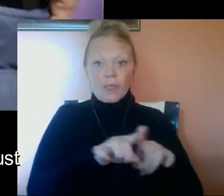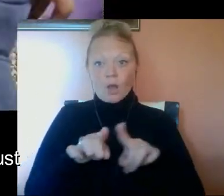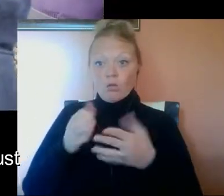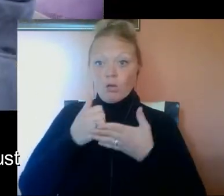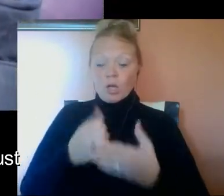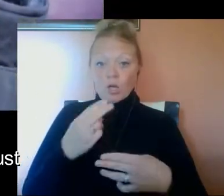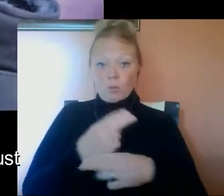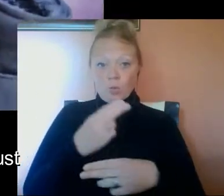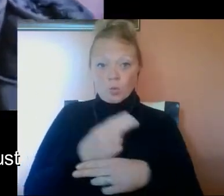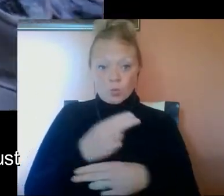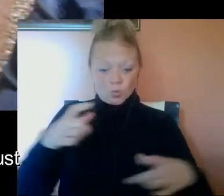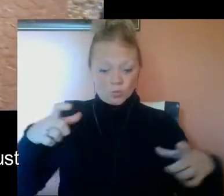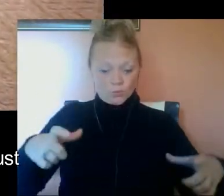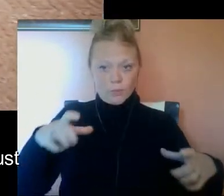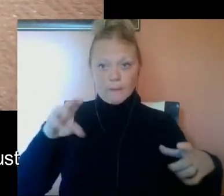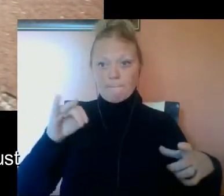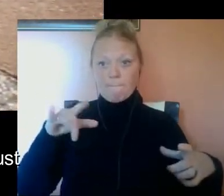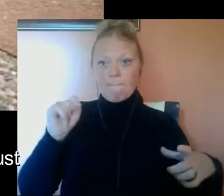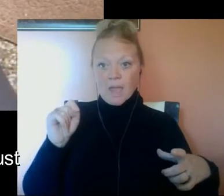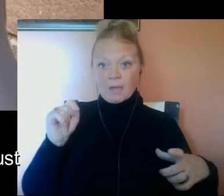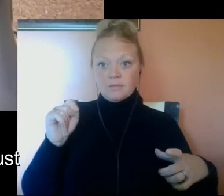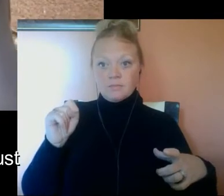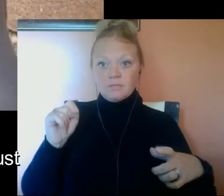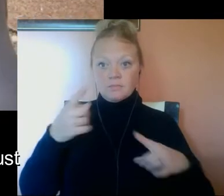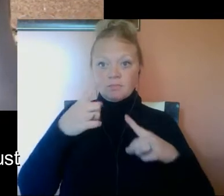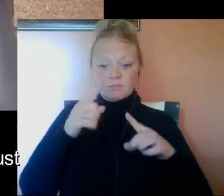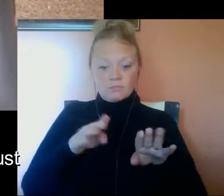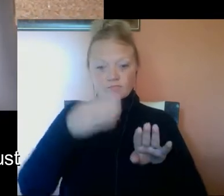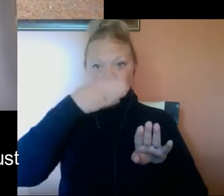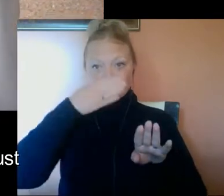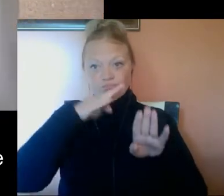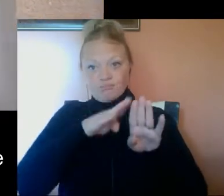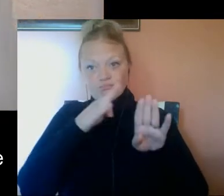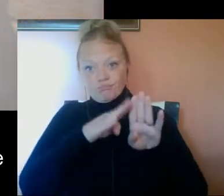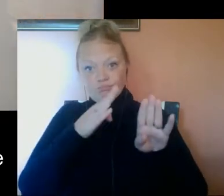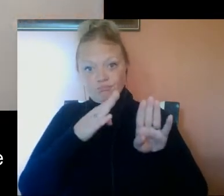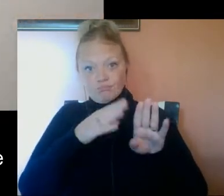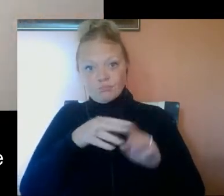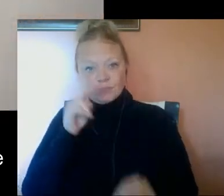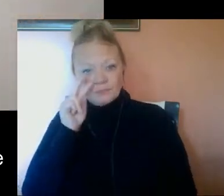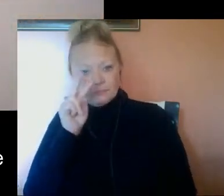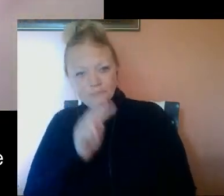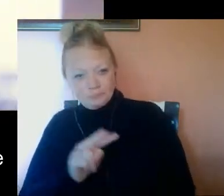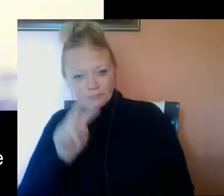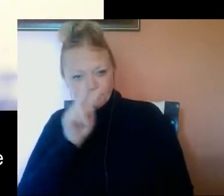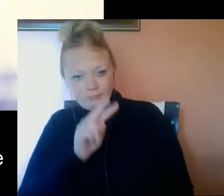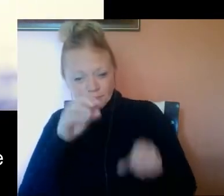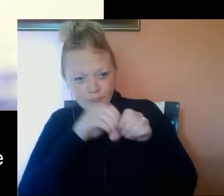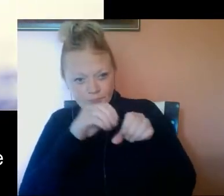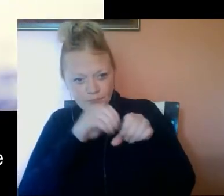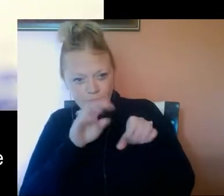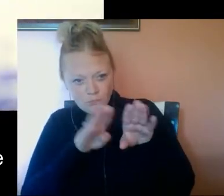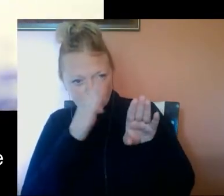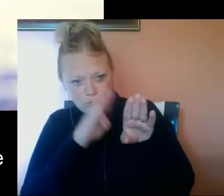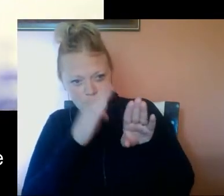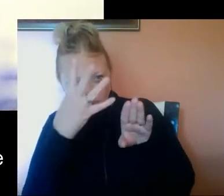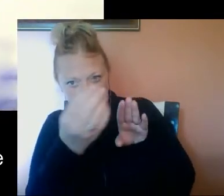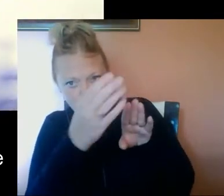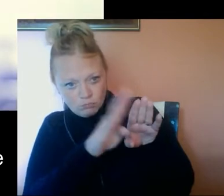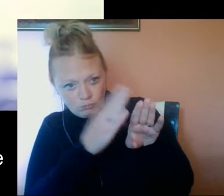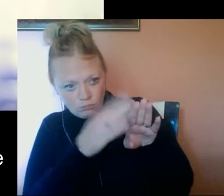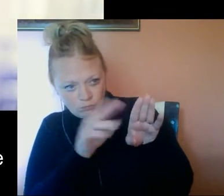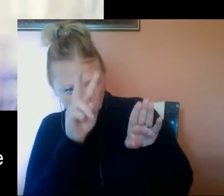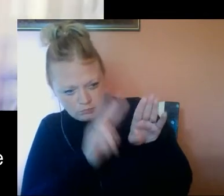It also helps to use a doormat at every entrance to trap dirt and dust. Look at the inside and outside doors in your home.